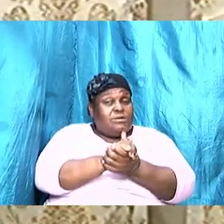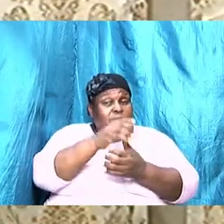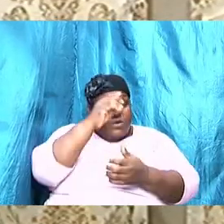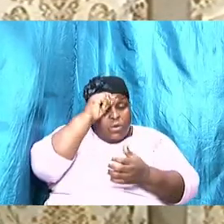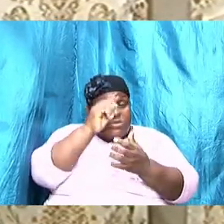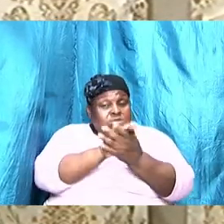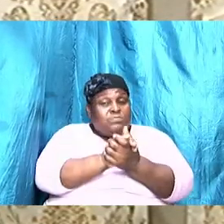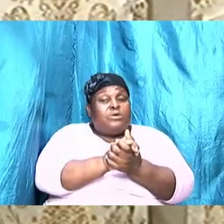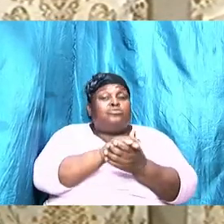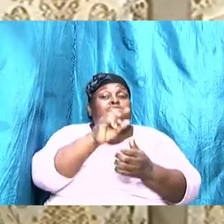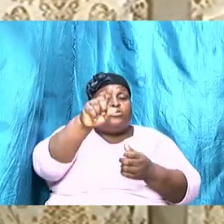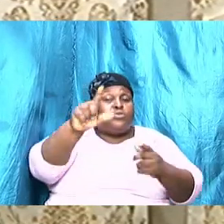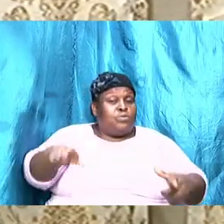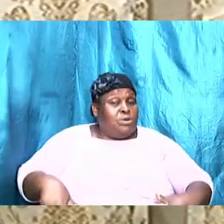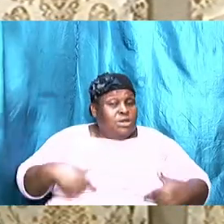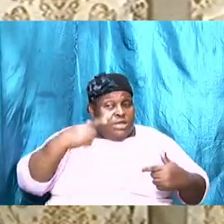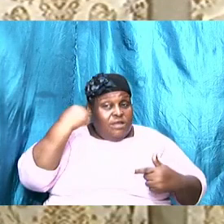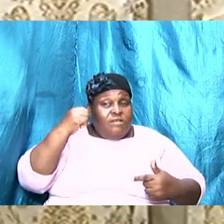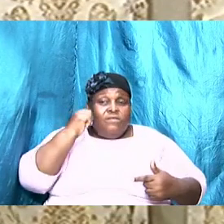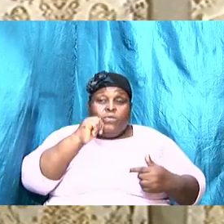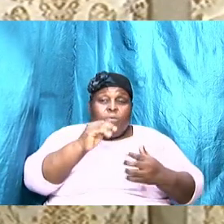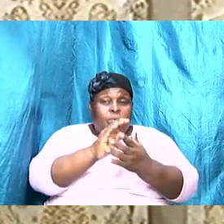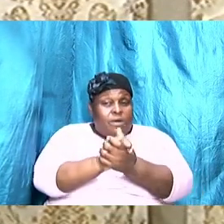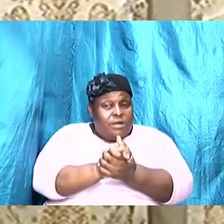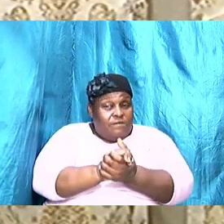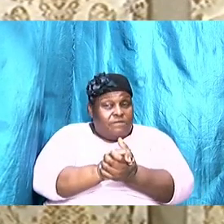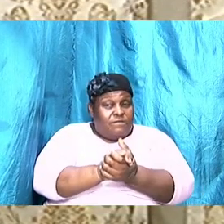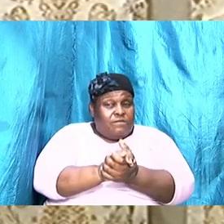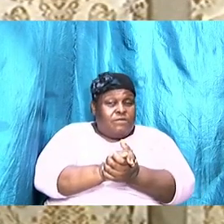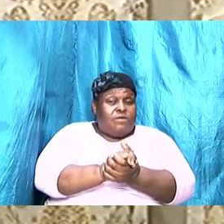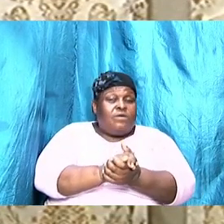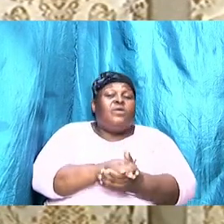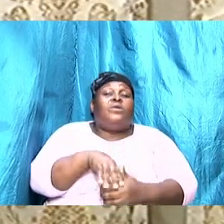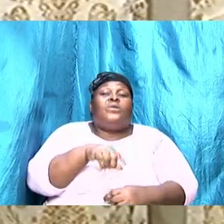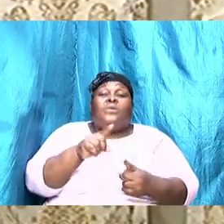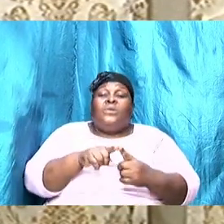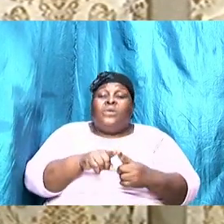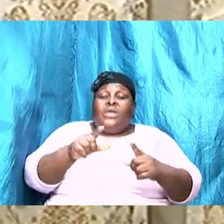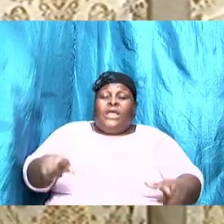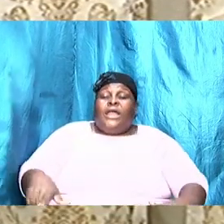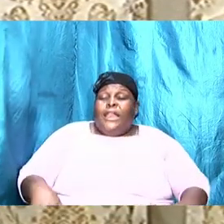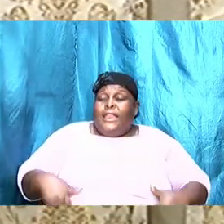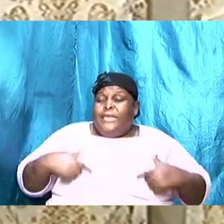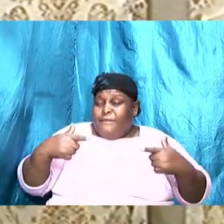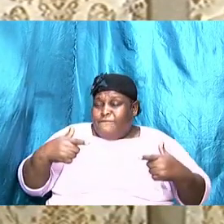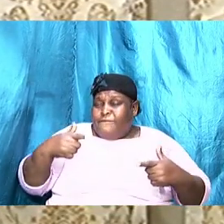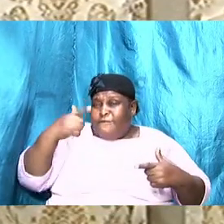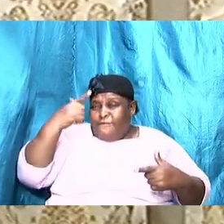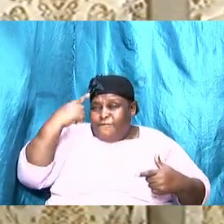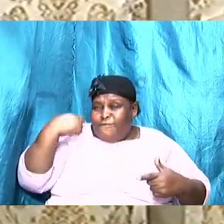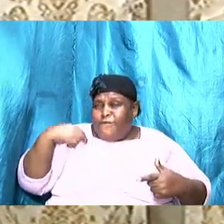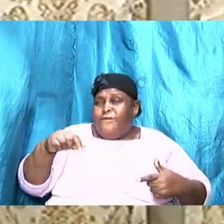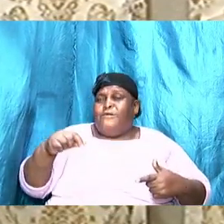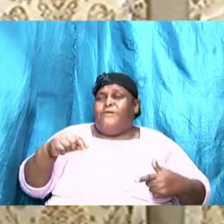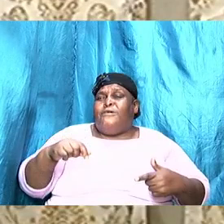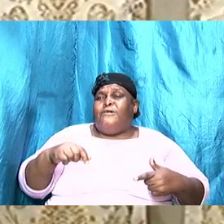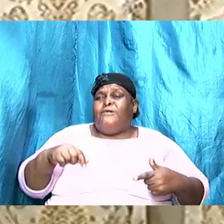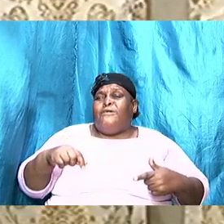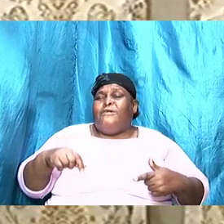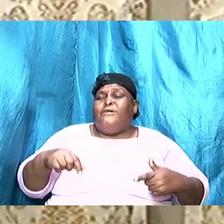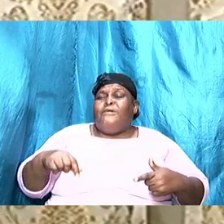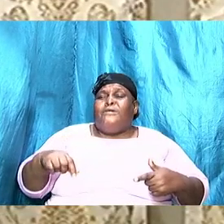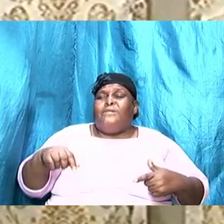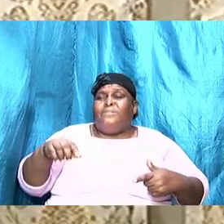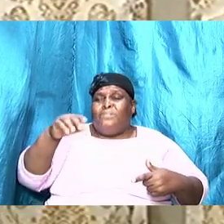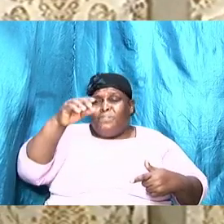and so it goes both ways. But when we live for the other, when we make sacrifice for the